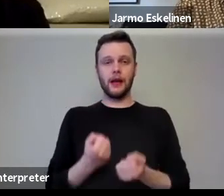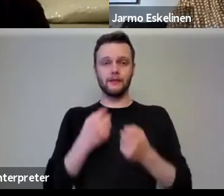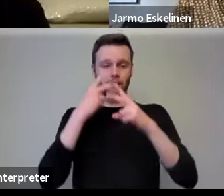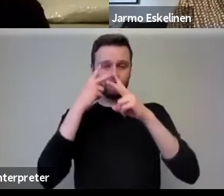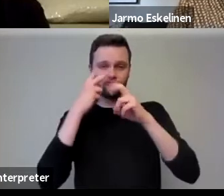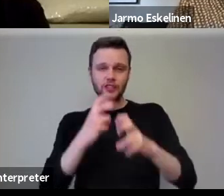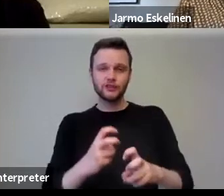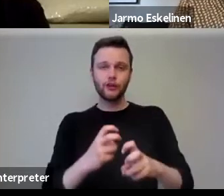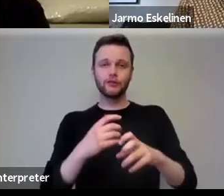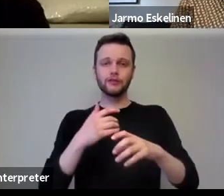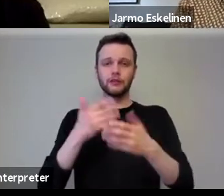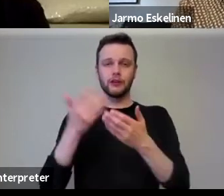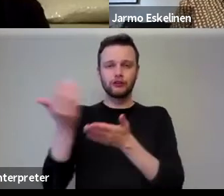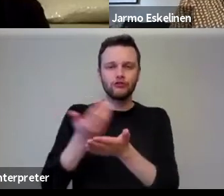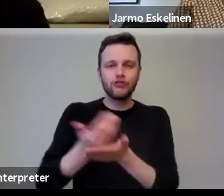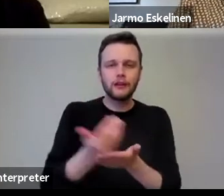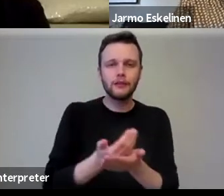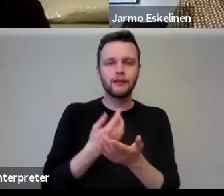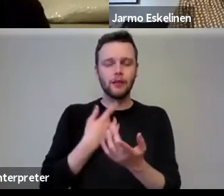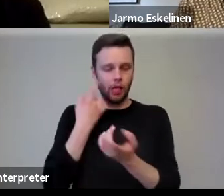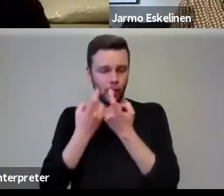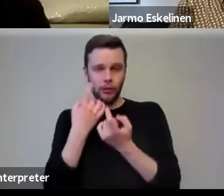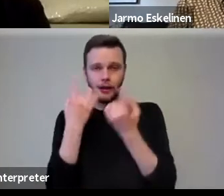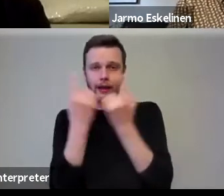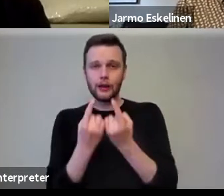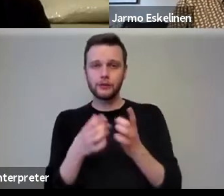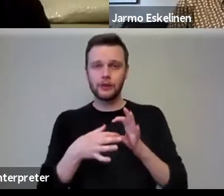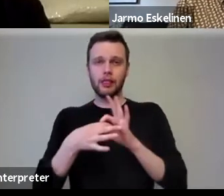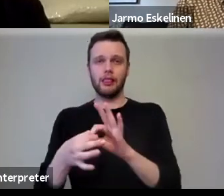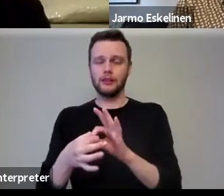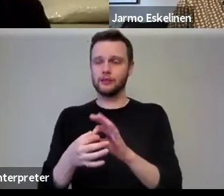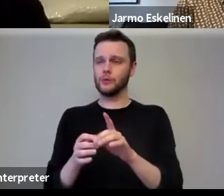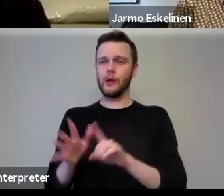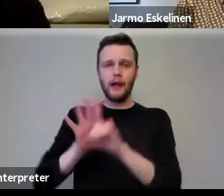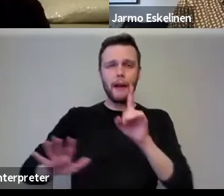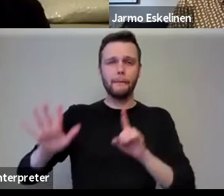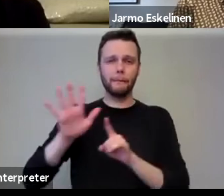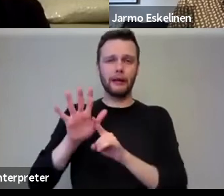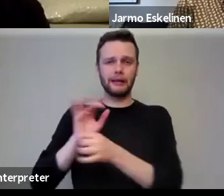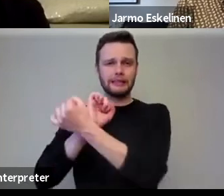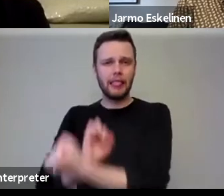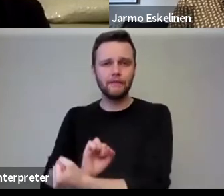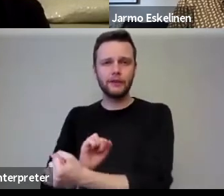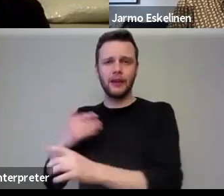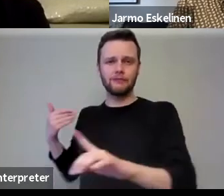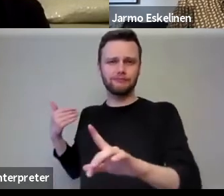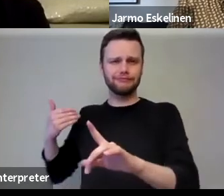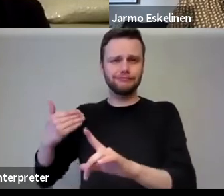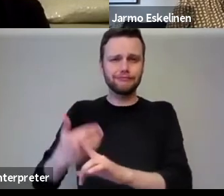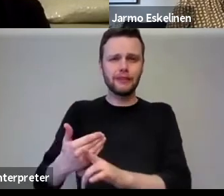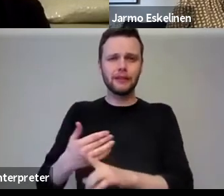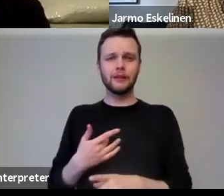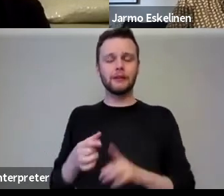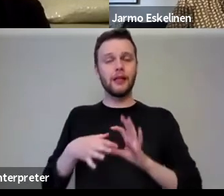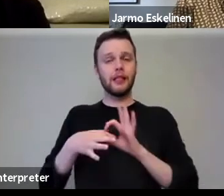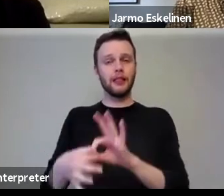and curators looking at issues of empire, slavery, et cetera. We've appointed in partnership with,